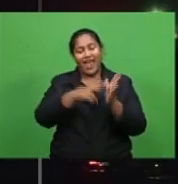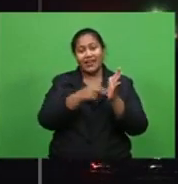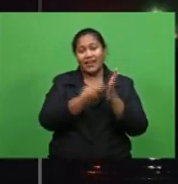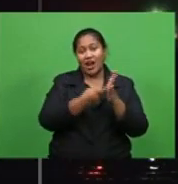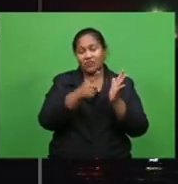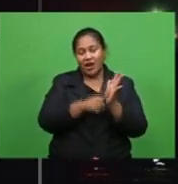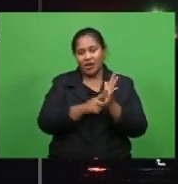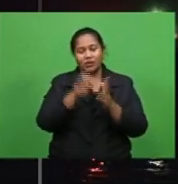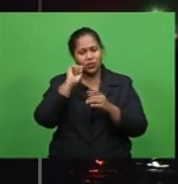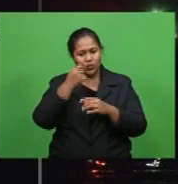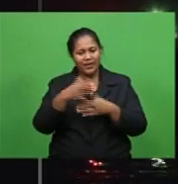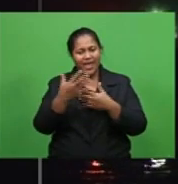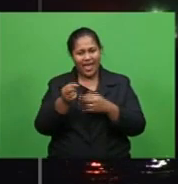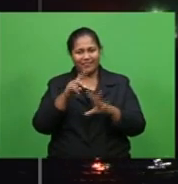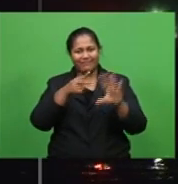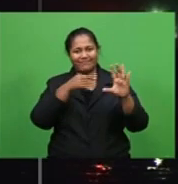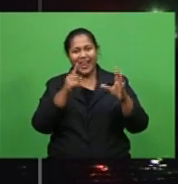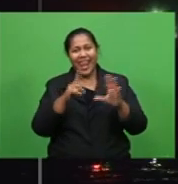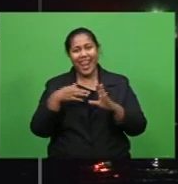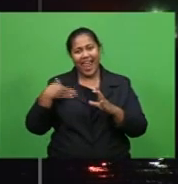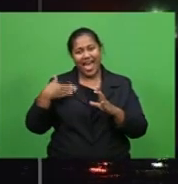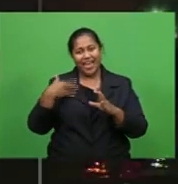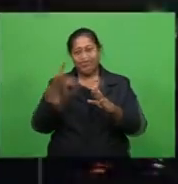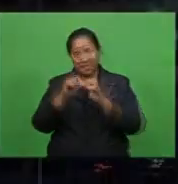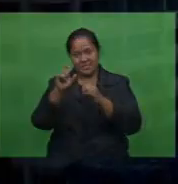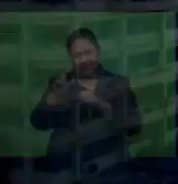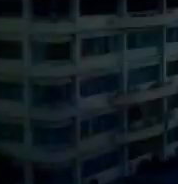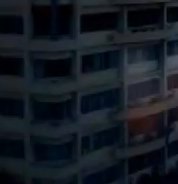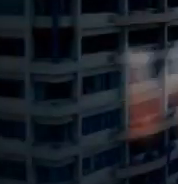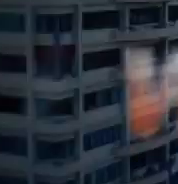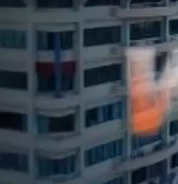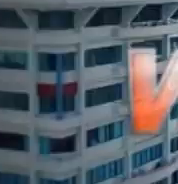matches will feature live on if bc sports channel tonight